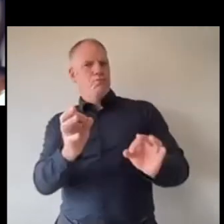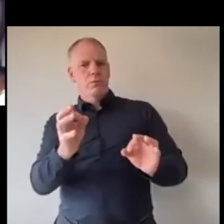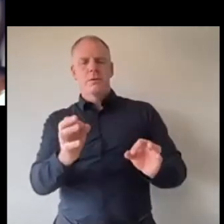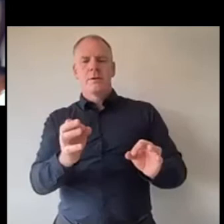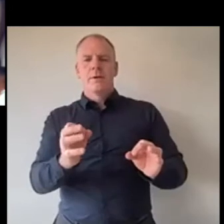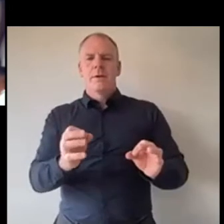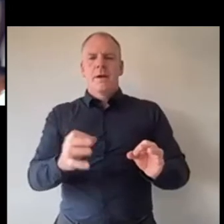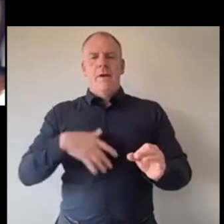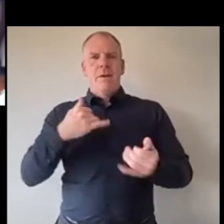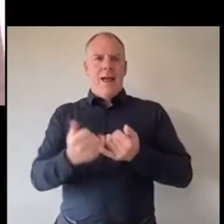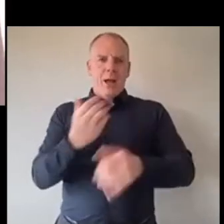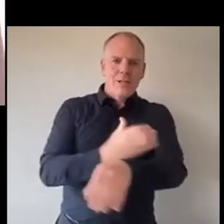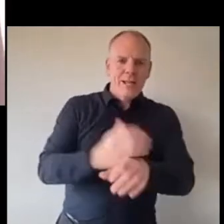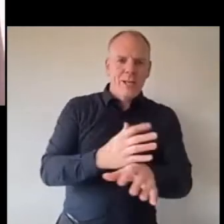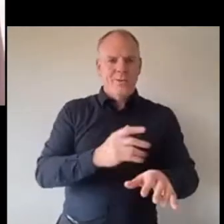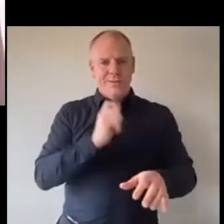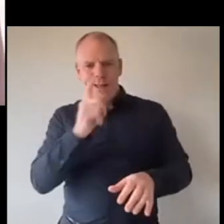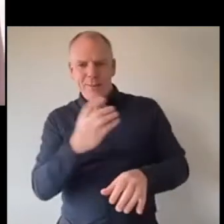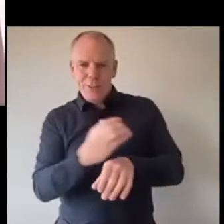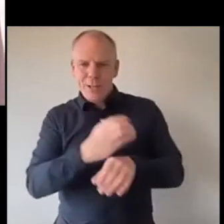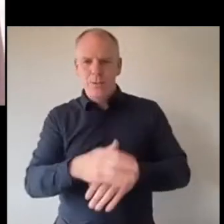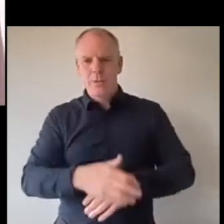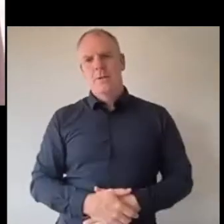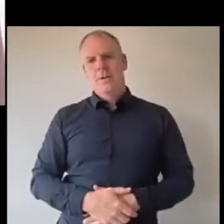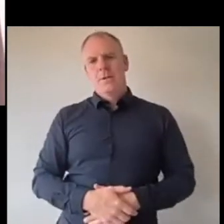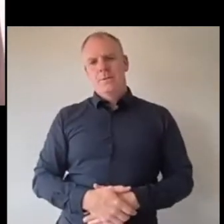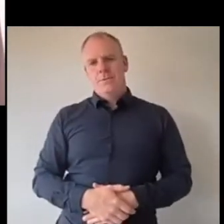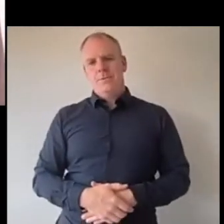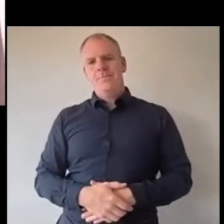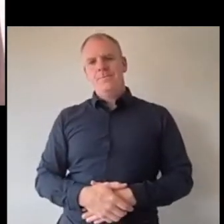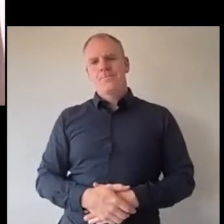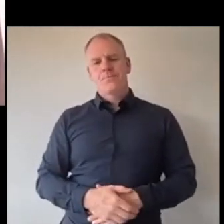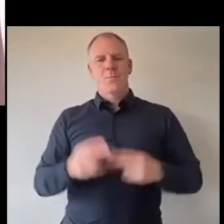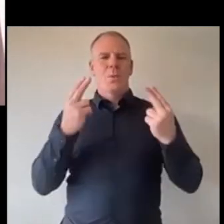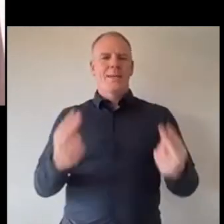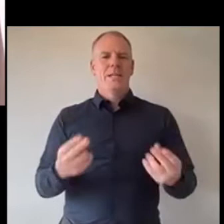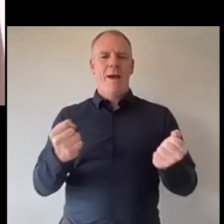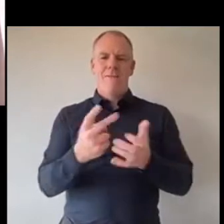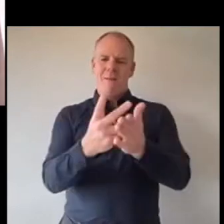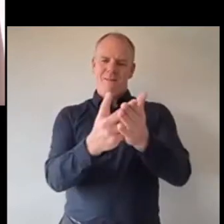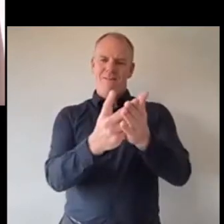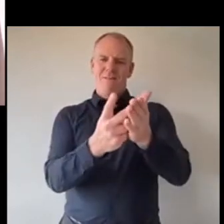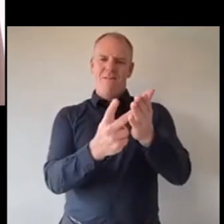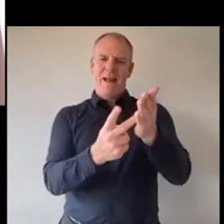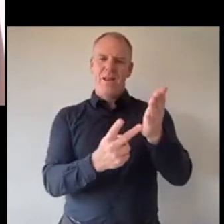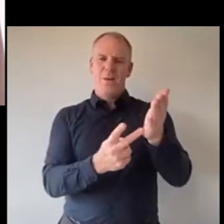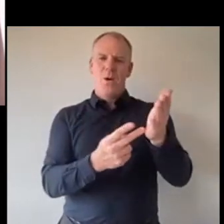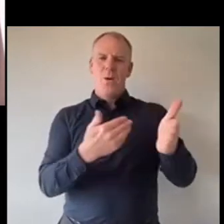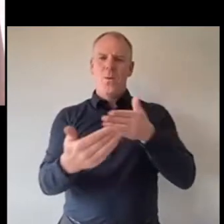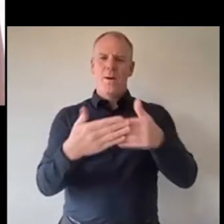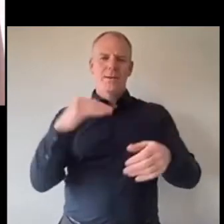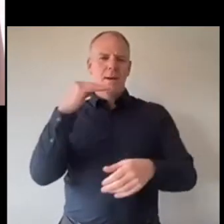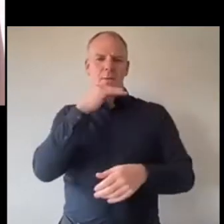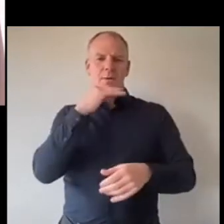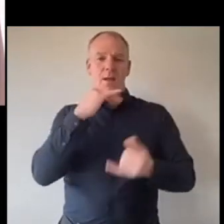say keep on doing to people I think it's time to start putting our value on things that really matter like the